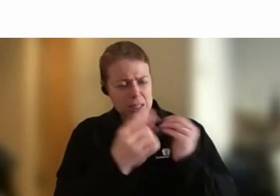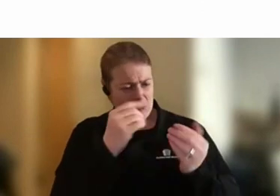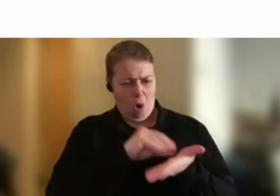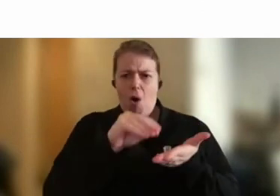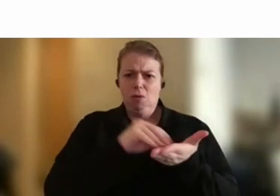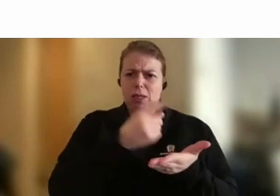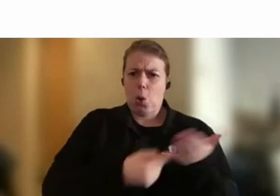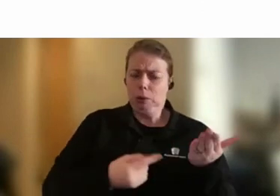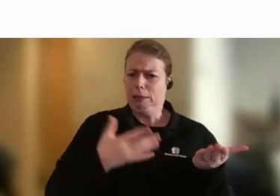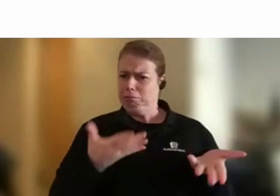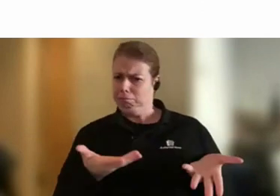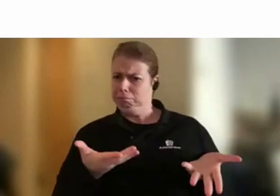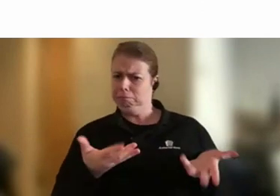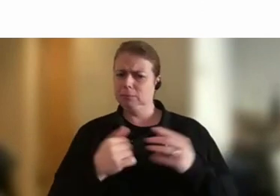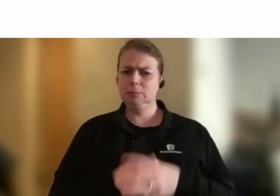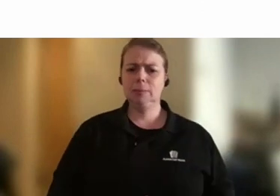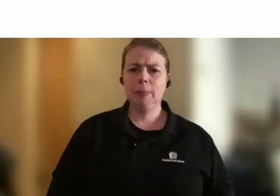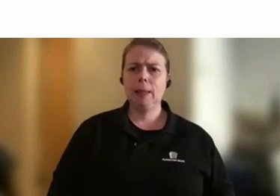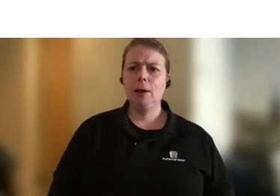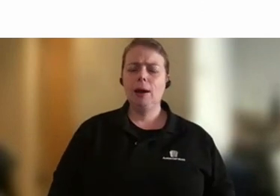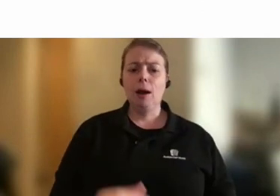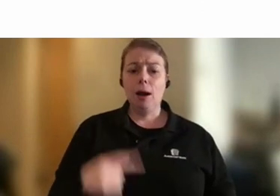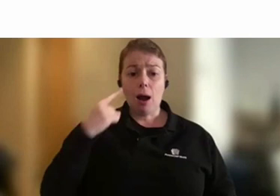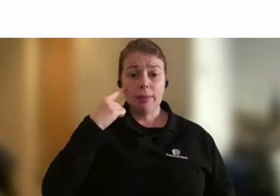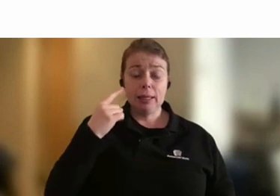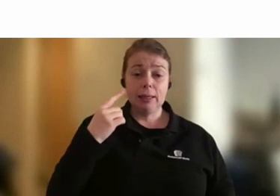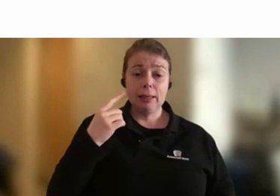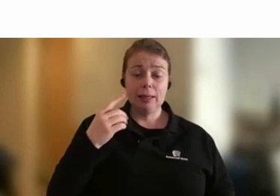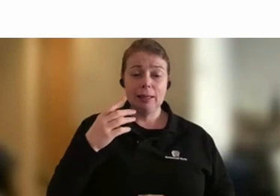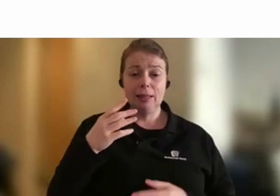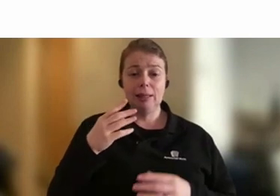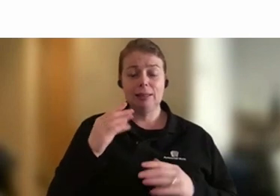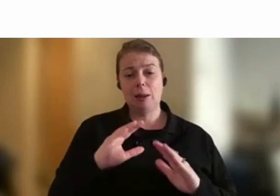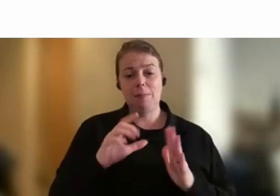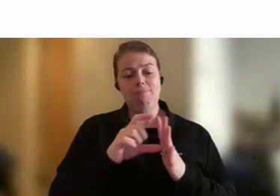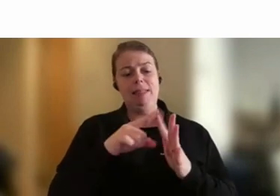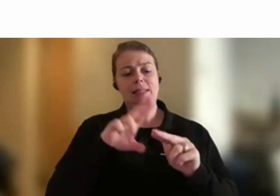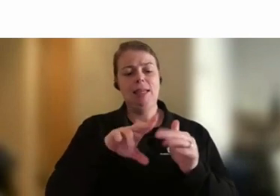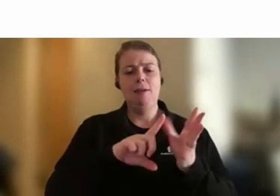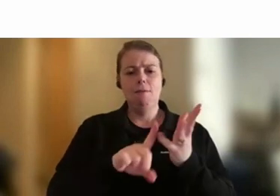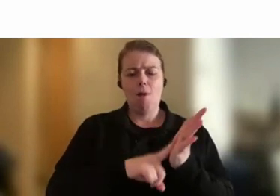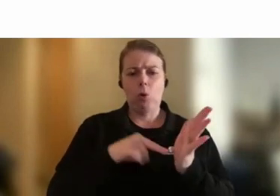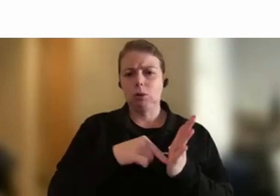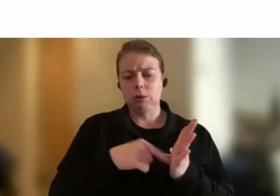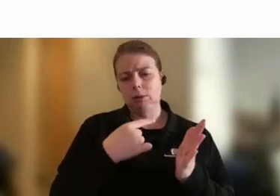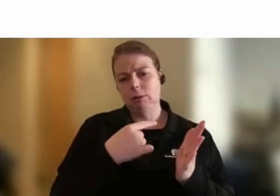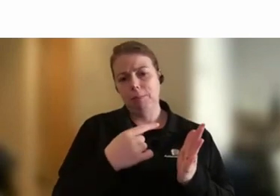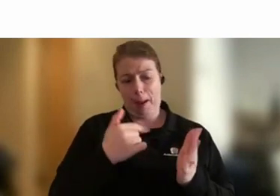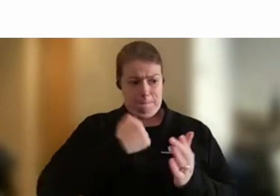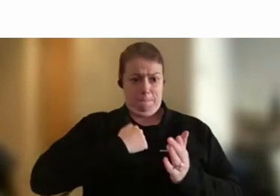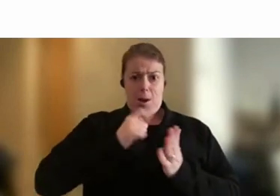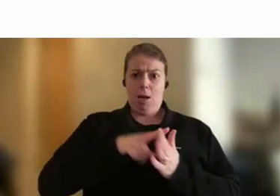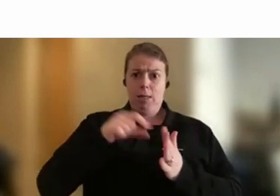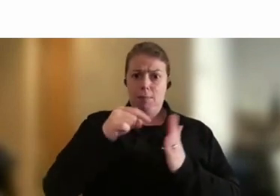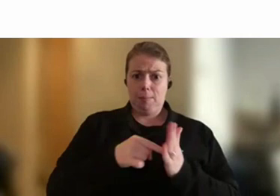You know, I think that there are certain defaults we have, but certainly in my department, we have a large